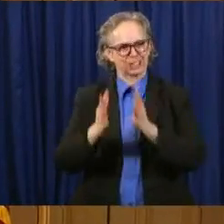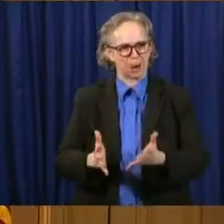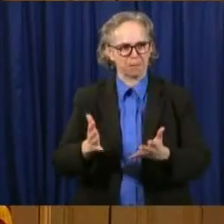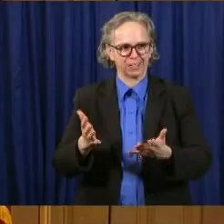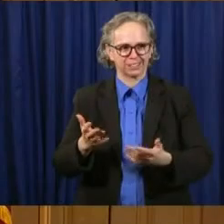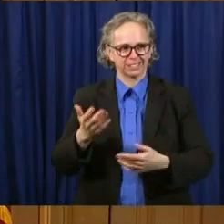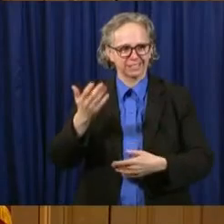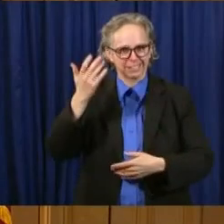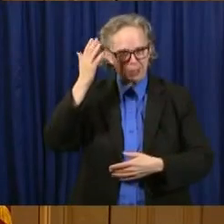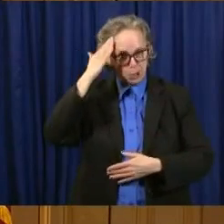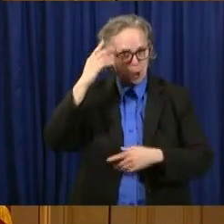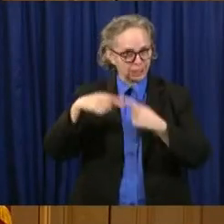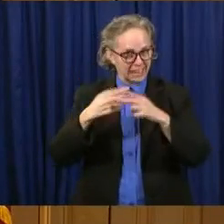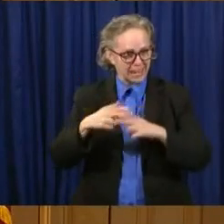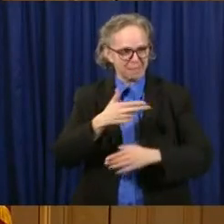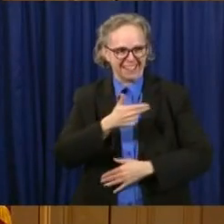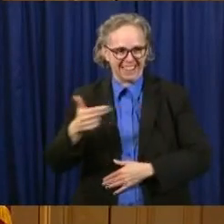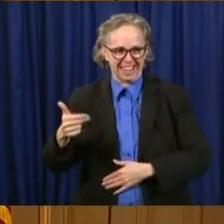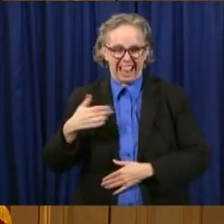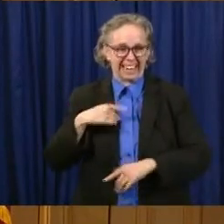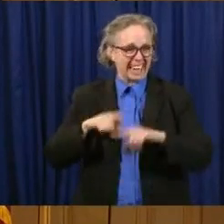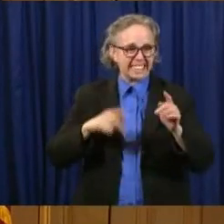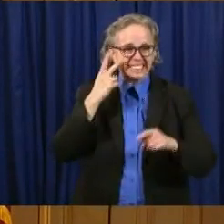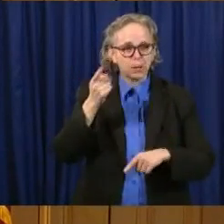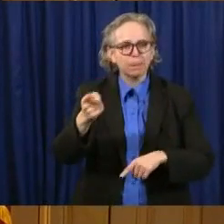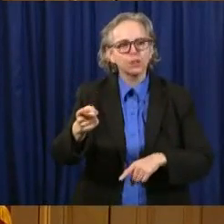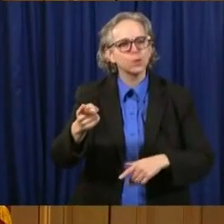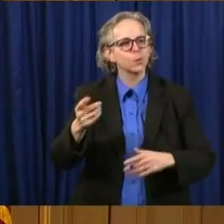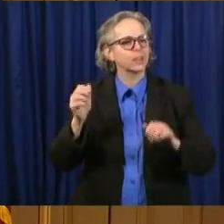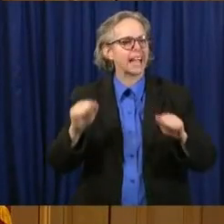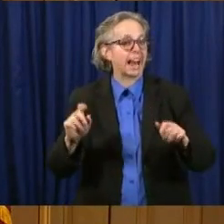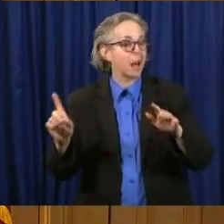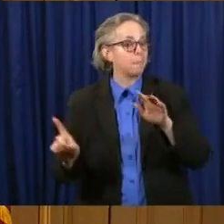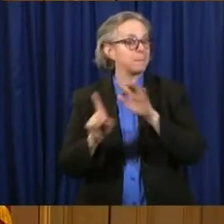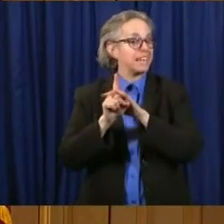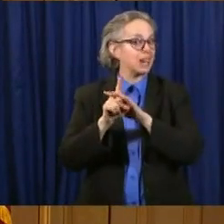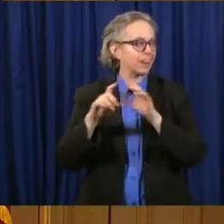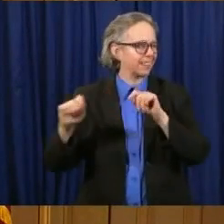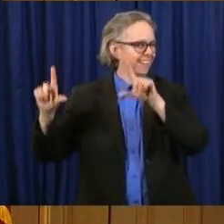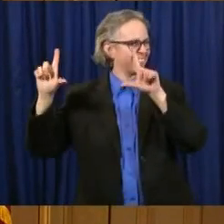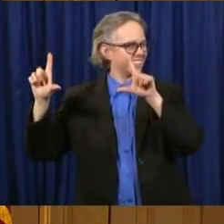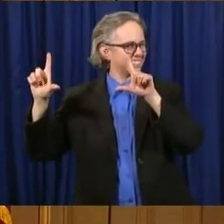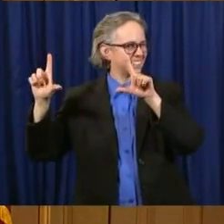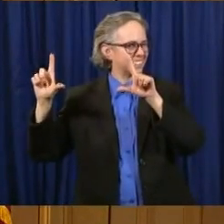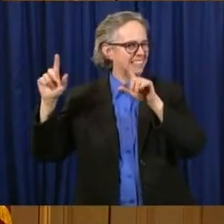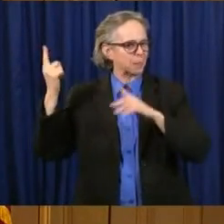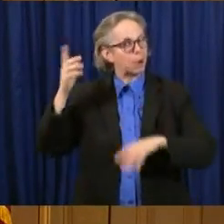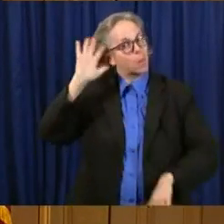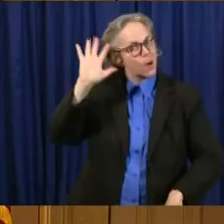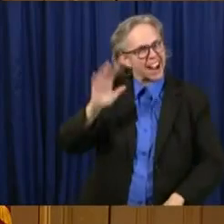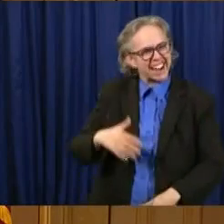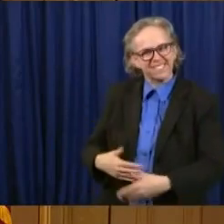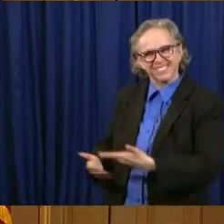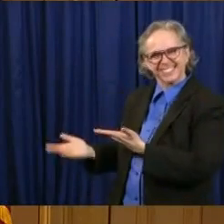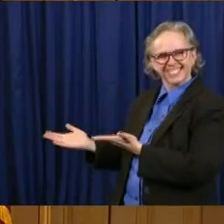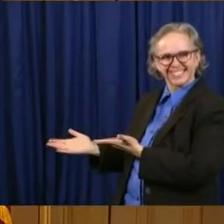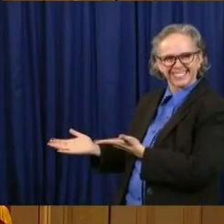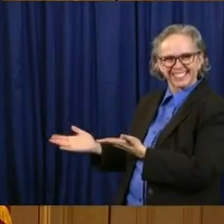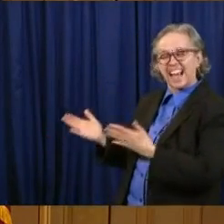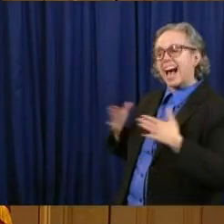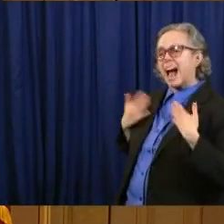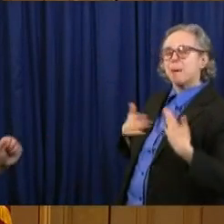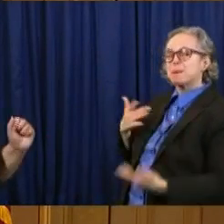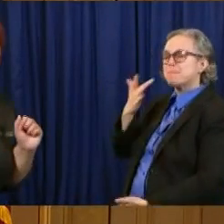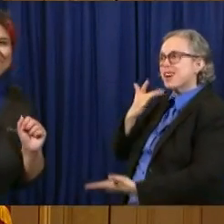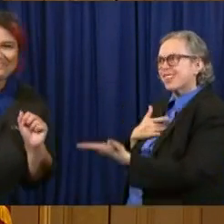I won't be able to see you, but you can appear on the side of the screen or something and wave to everybody, but happy birthday. We